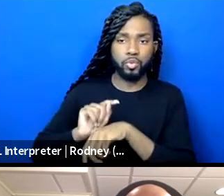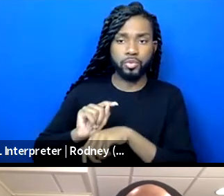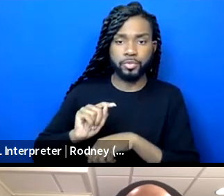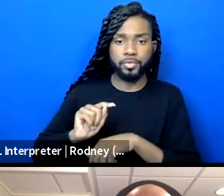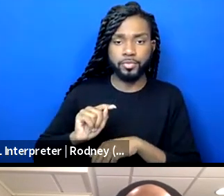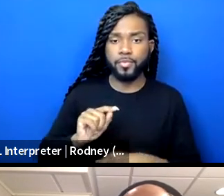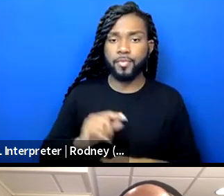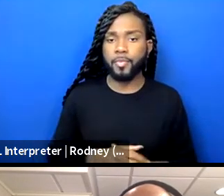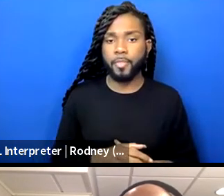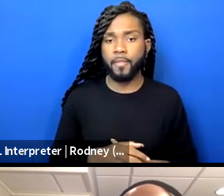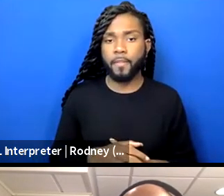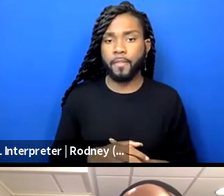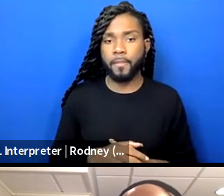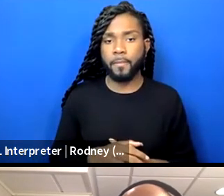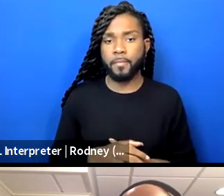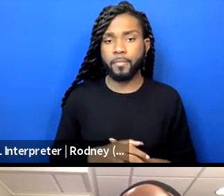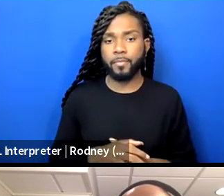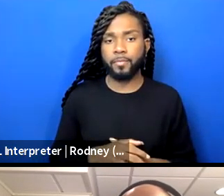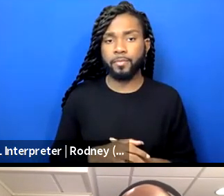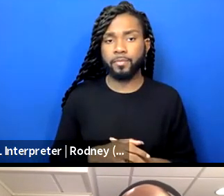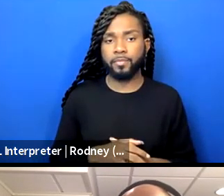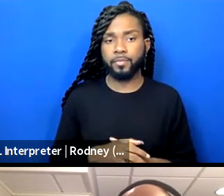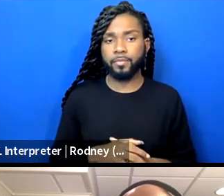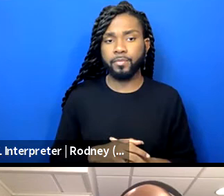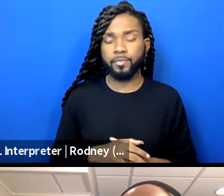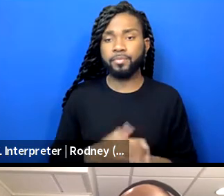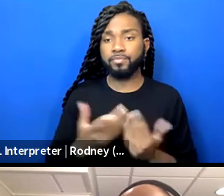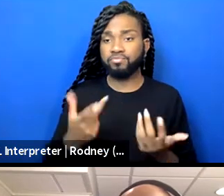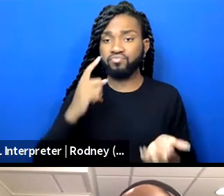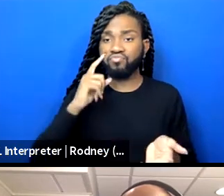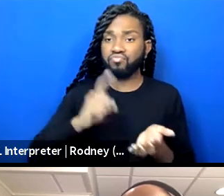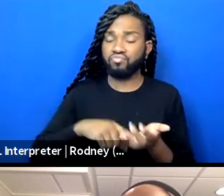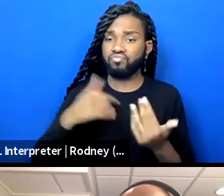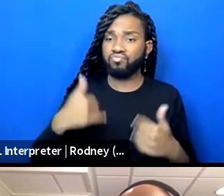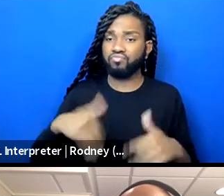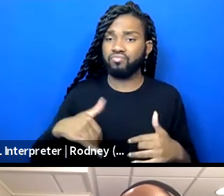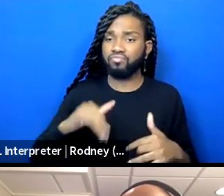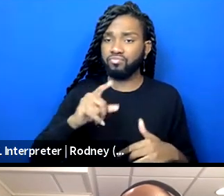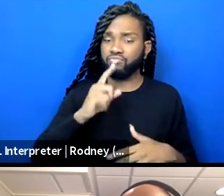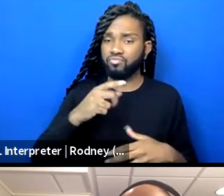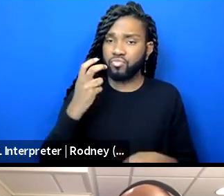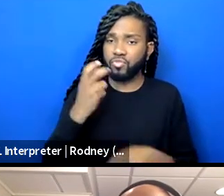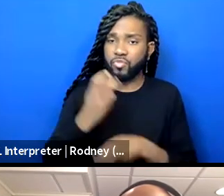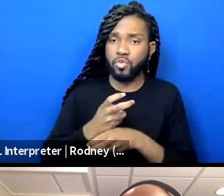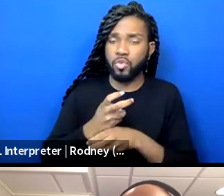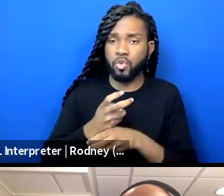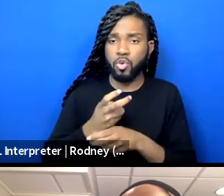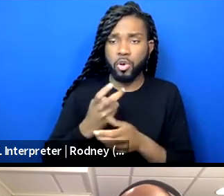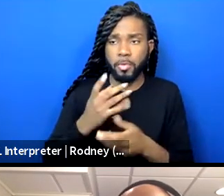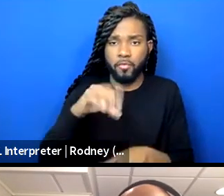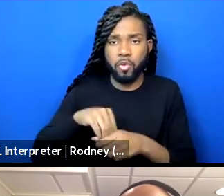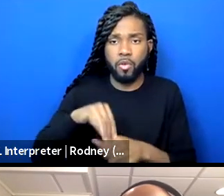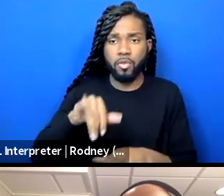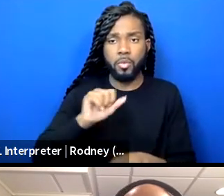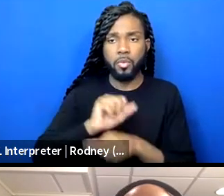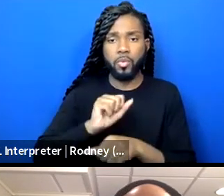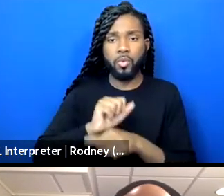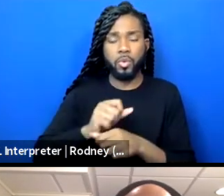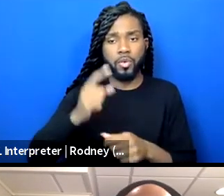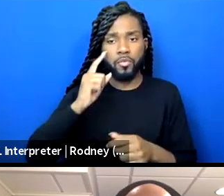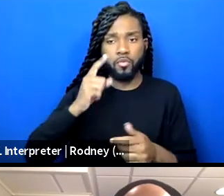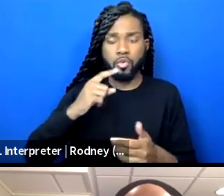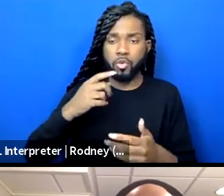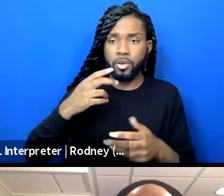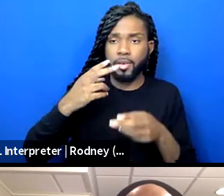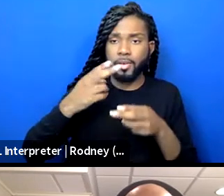And yeah, just acknowledging that, you know, it's a heavy lift to be in this work around naming systems